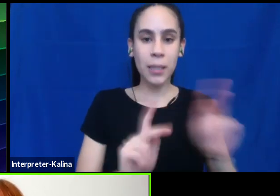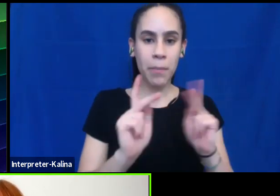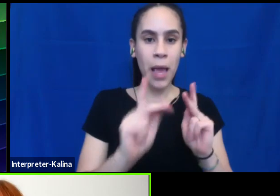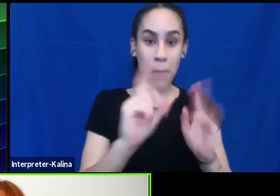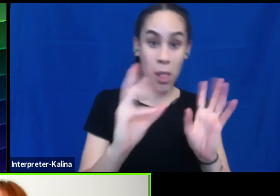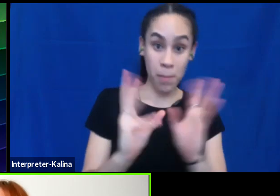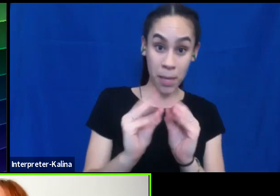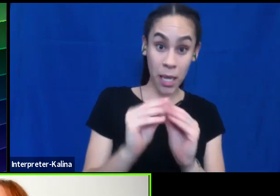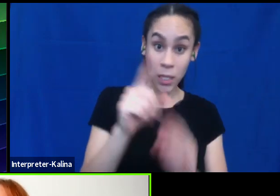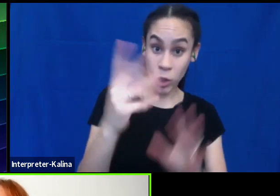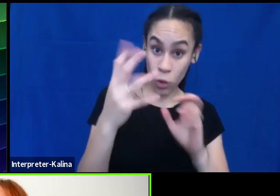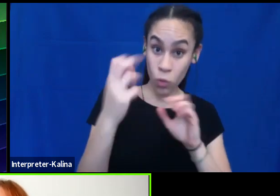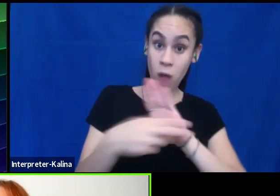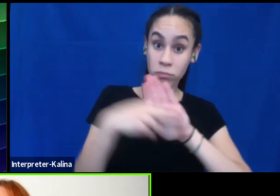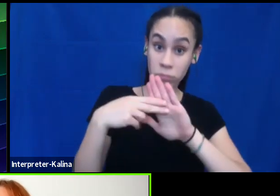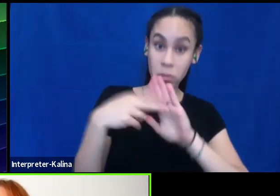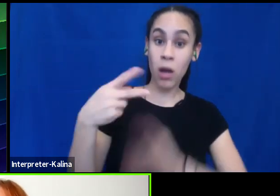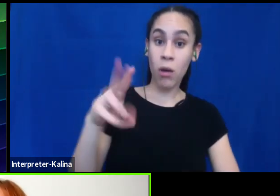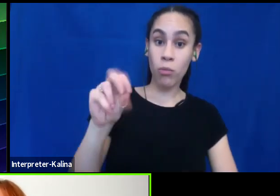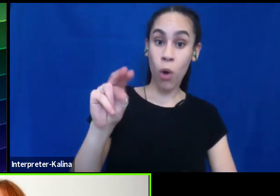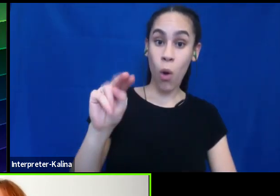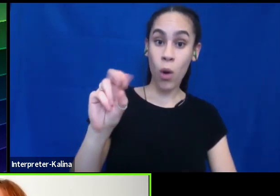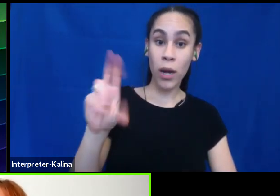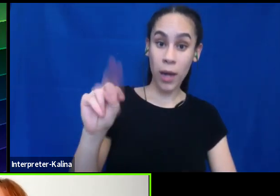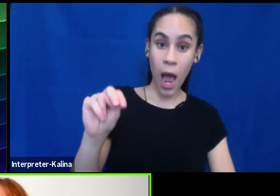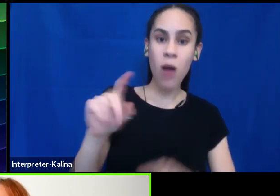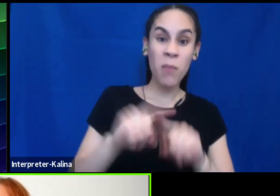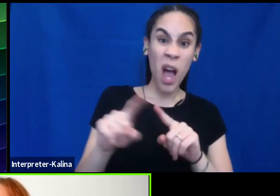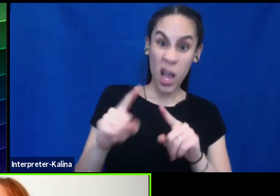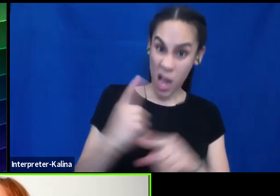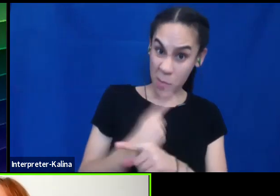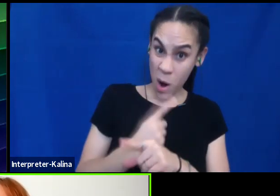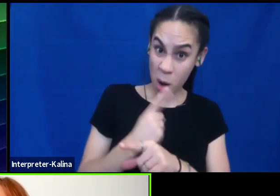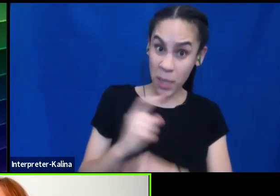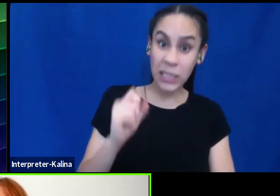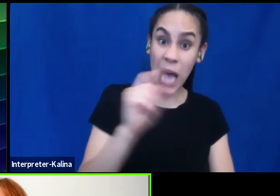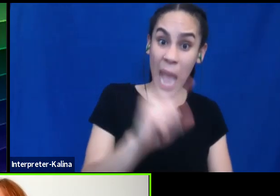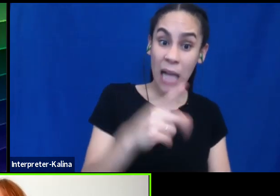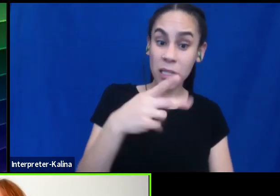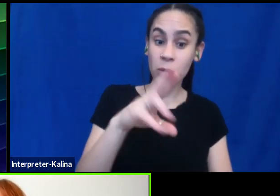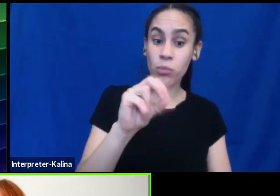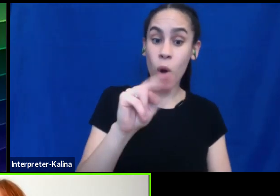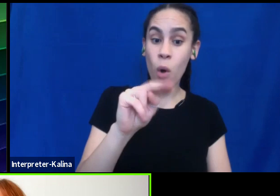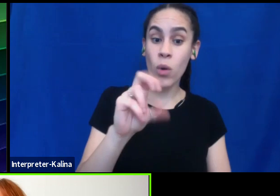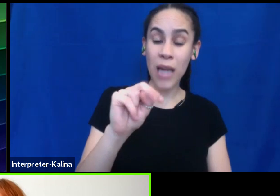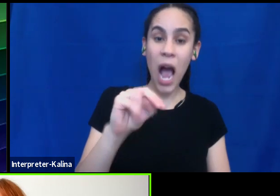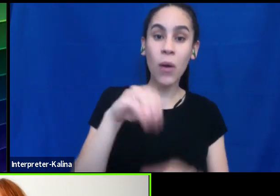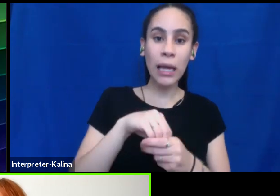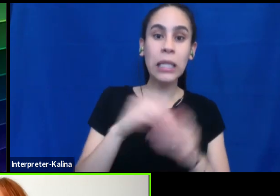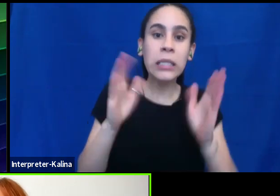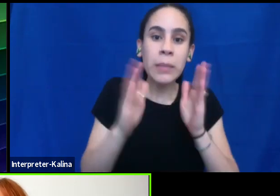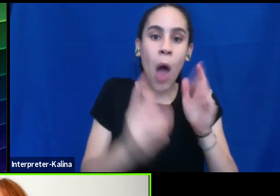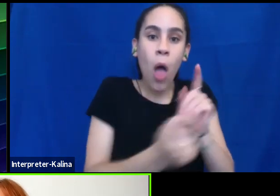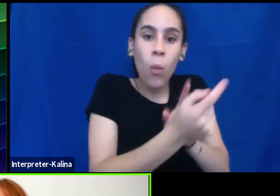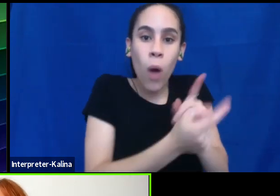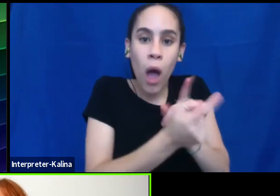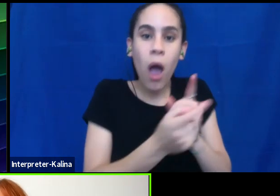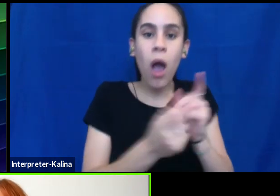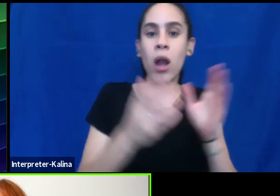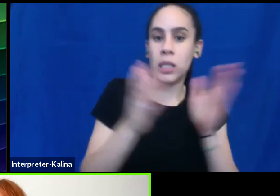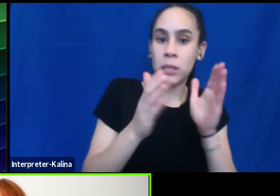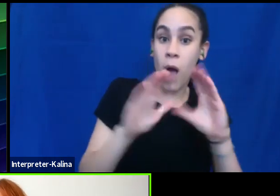say their pronouns, but when is it appropriate to ask someone their pronouns in a small one-on-one setting or small group?